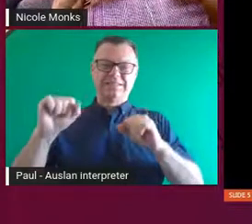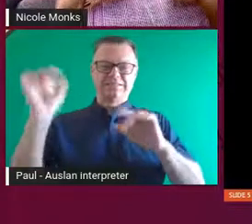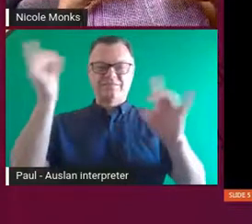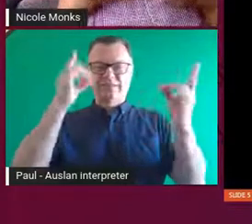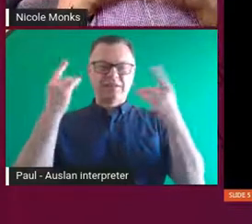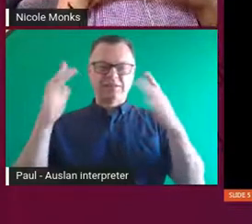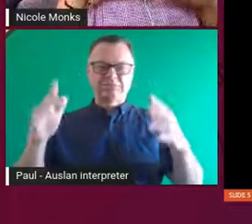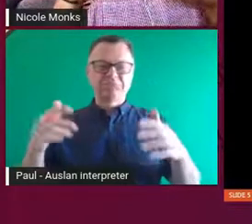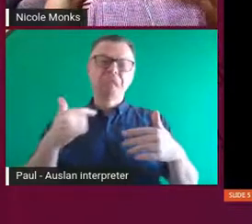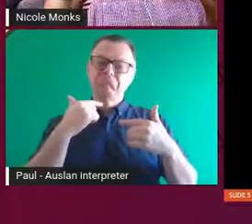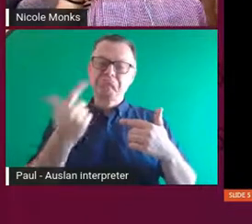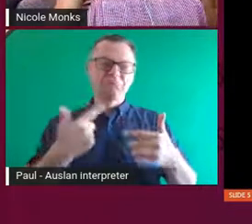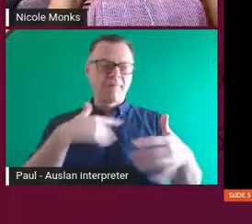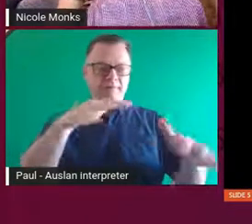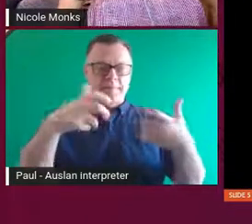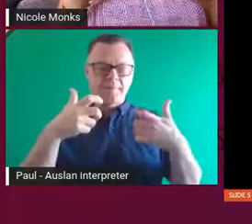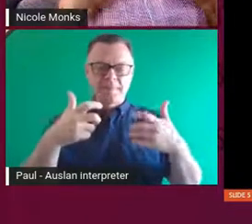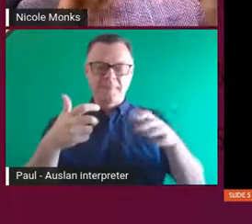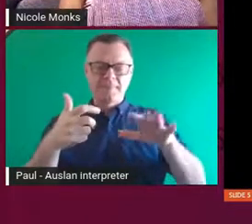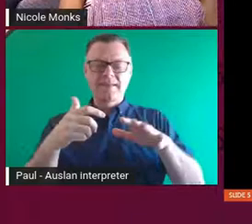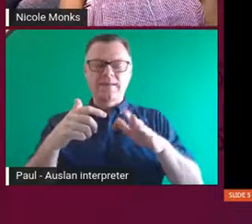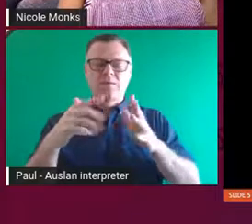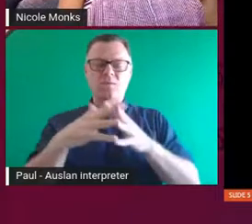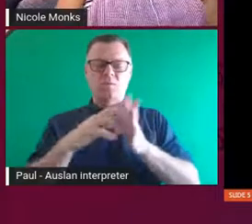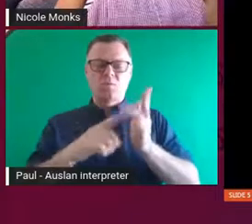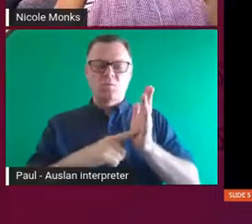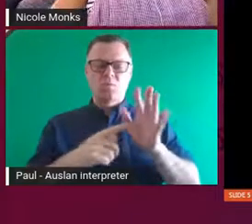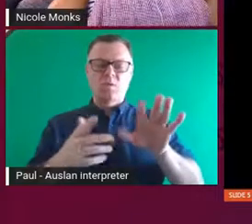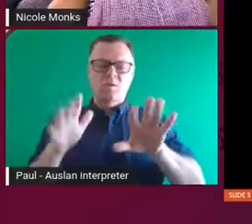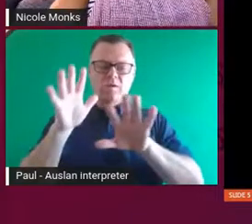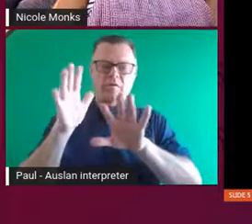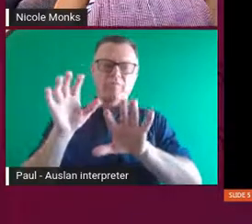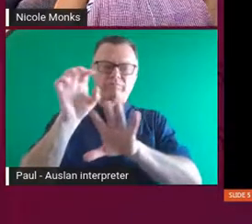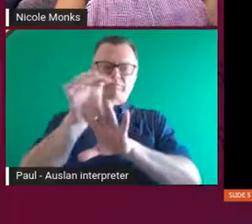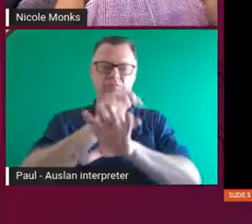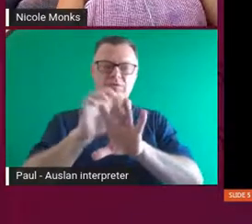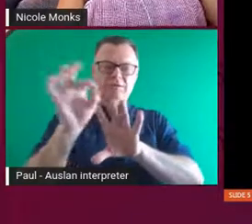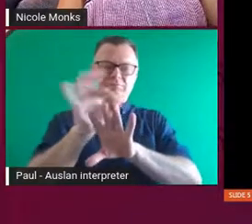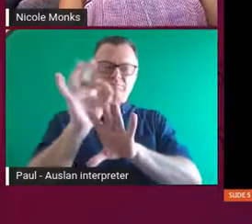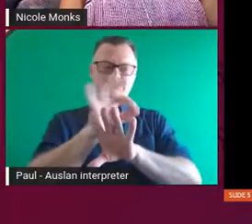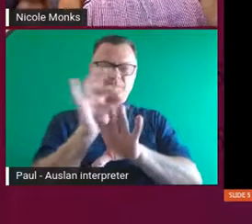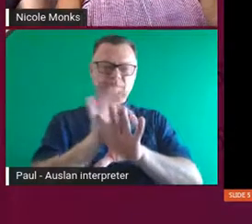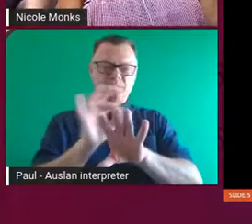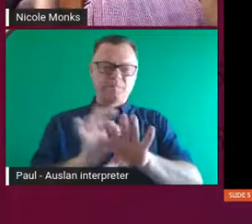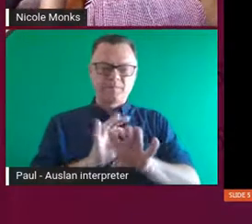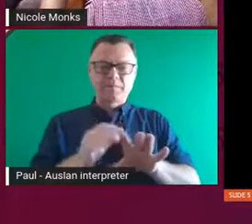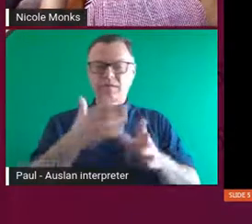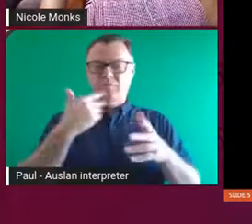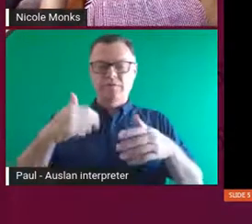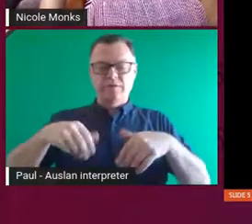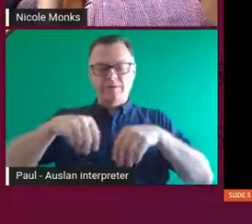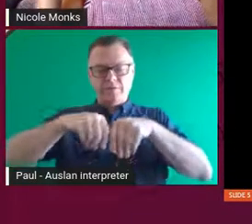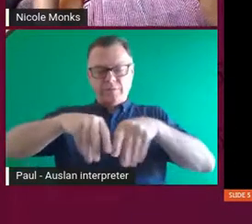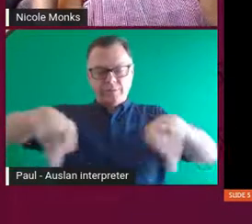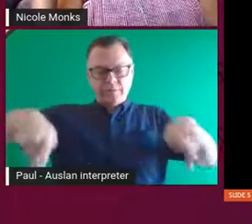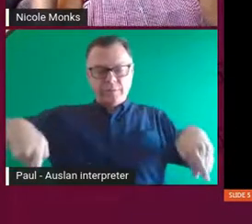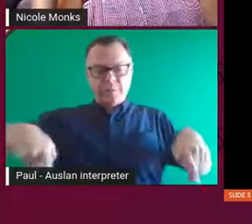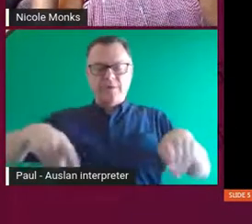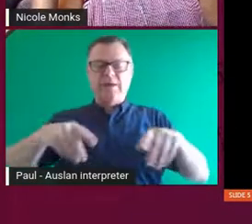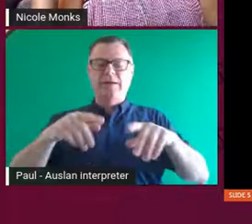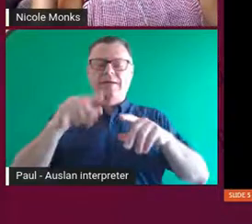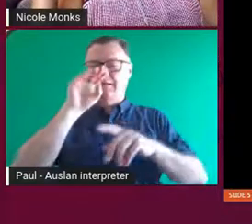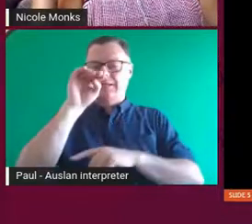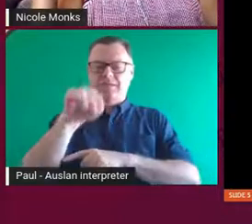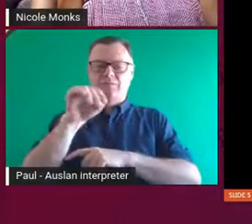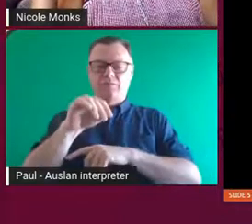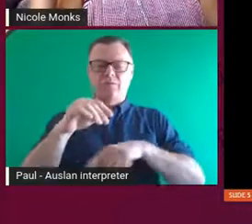could find basically and then I wove all those together and I went and collected all the emu feathers that, you know,